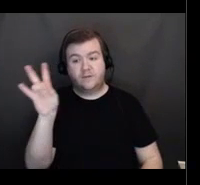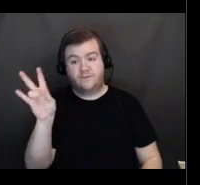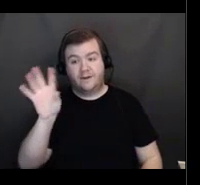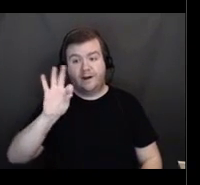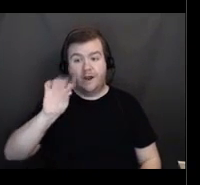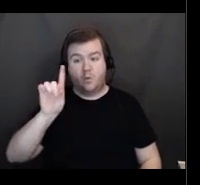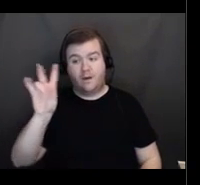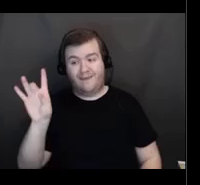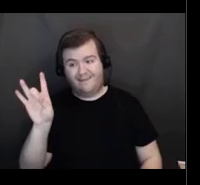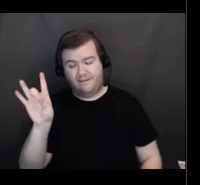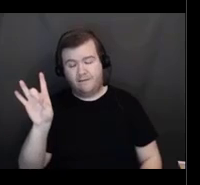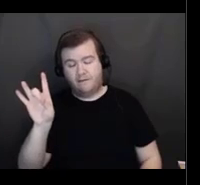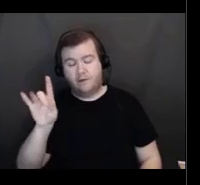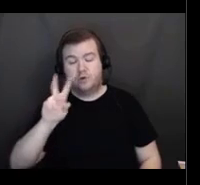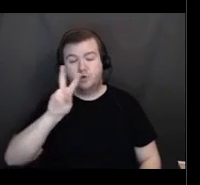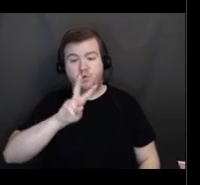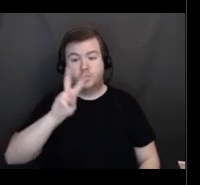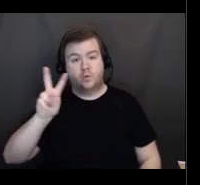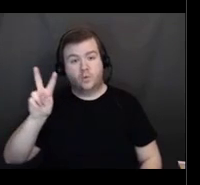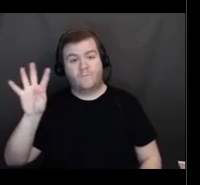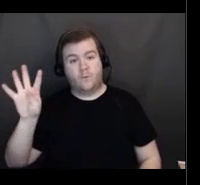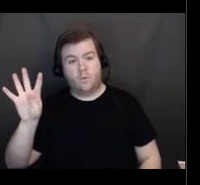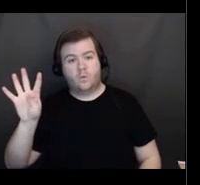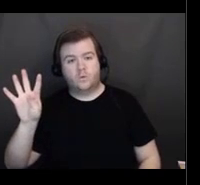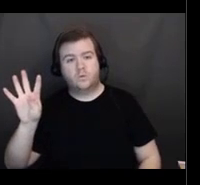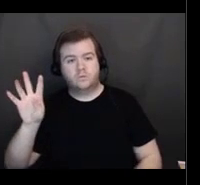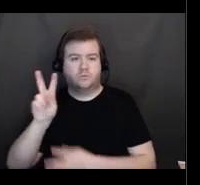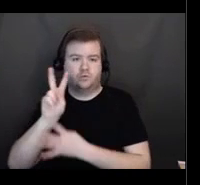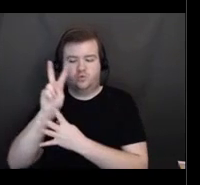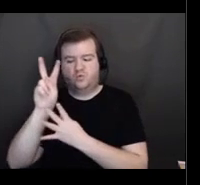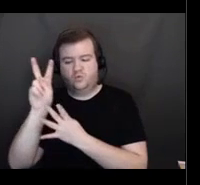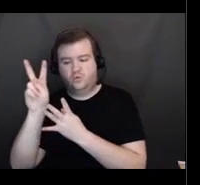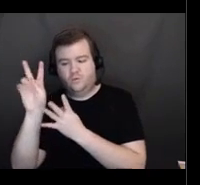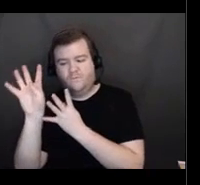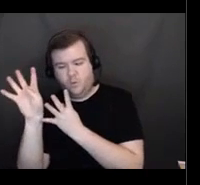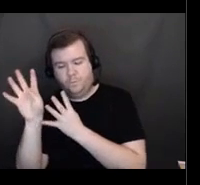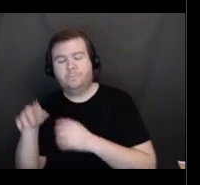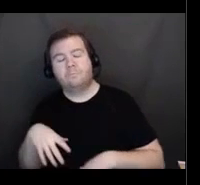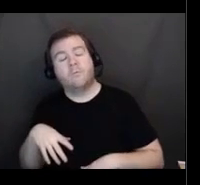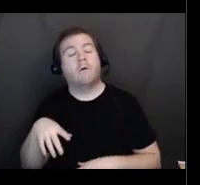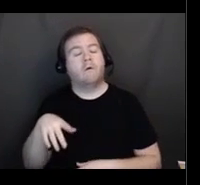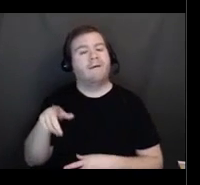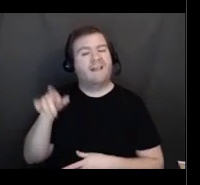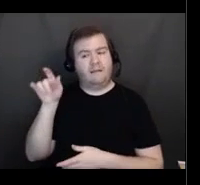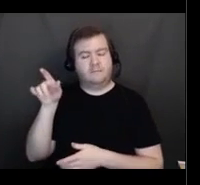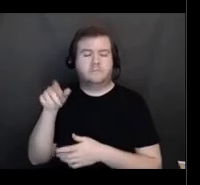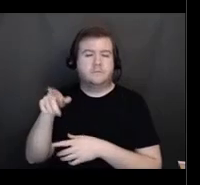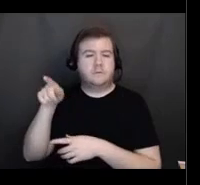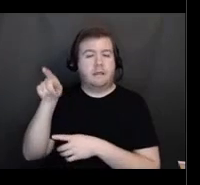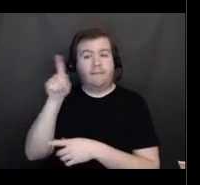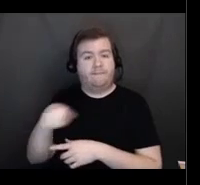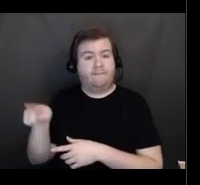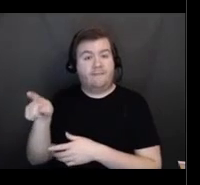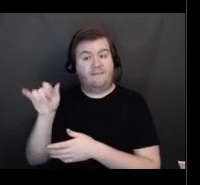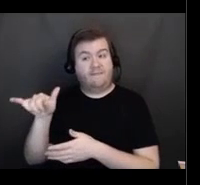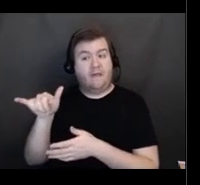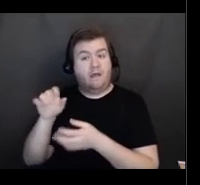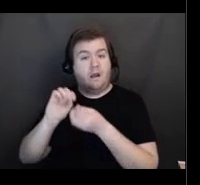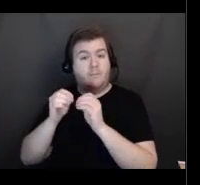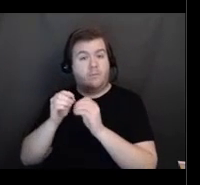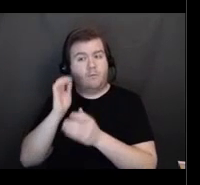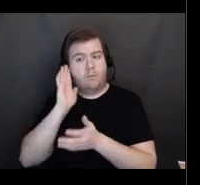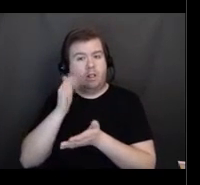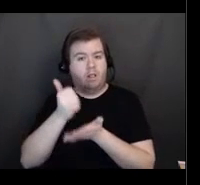-2224. And they will help folks who are requiring assistance and, and really